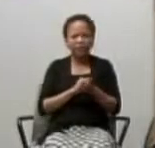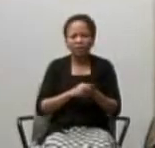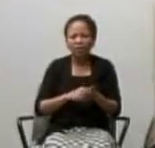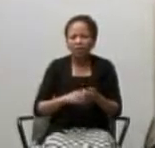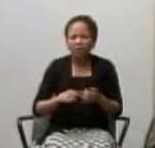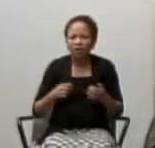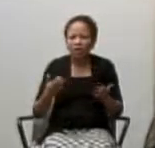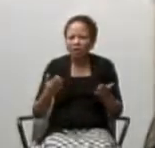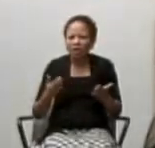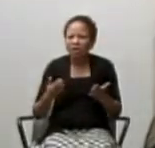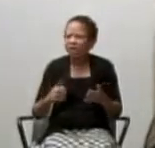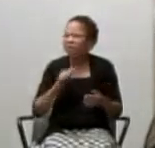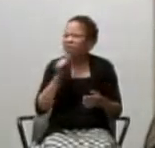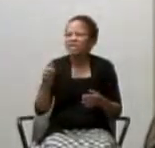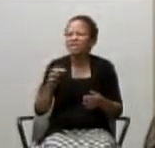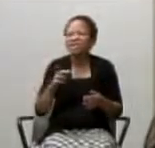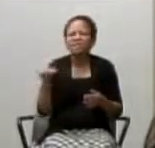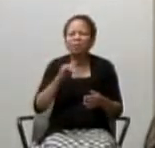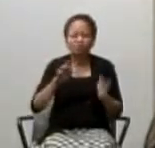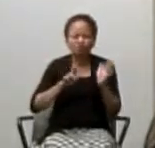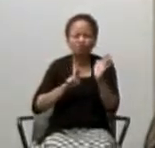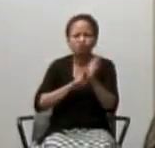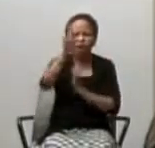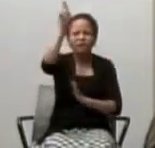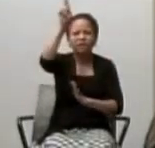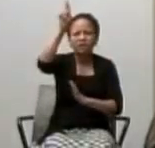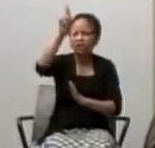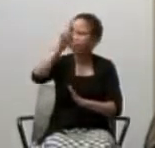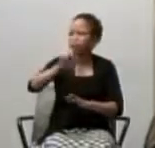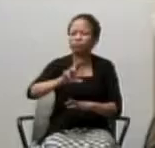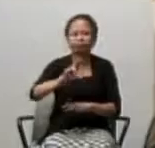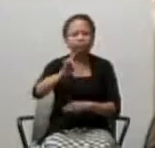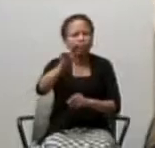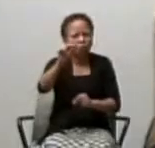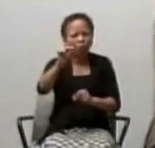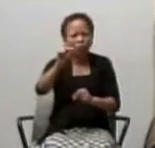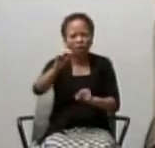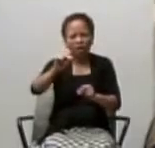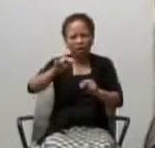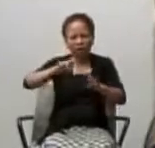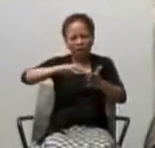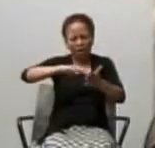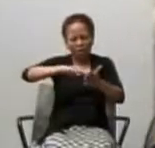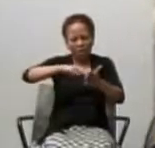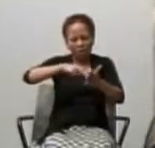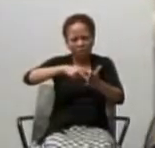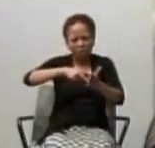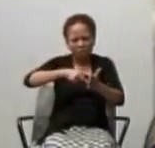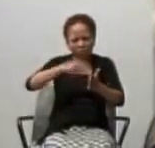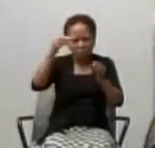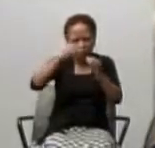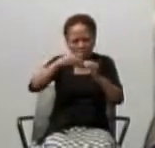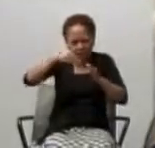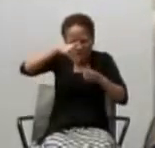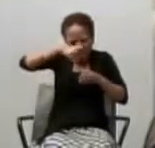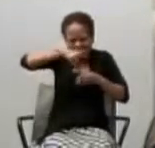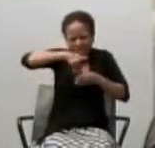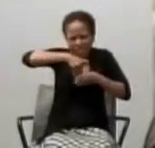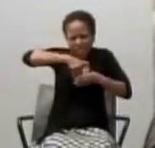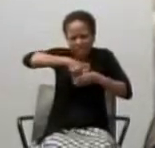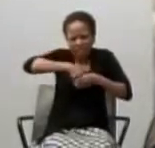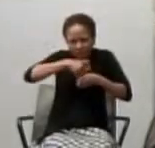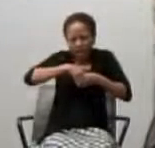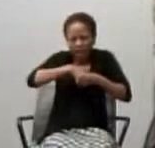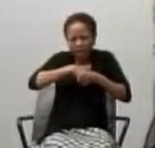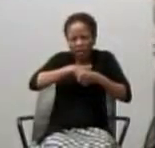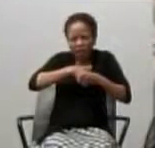of rocket into the atmosphere, but an internal disposition to understand that we can be better,